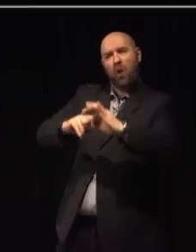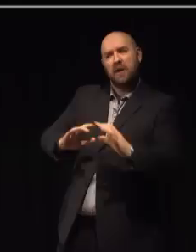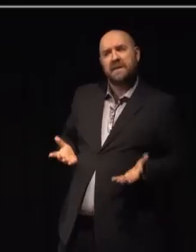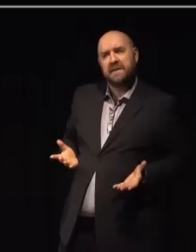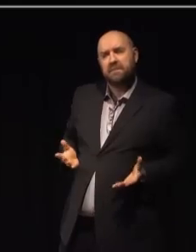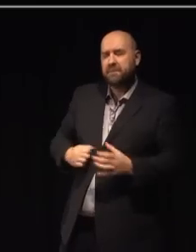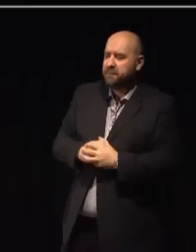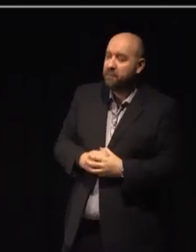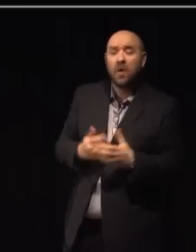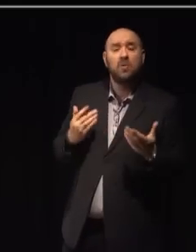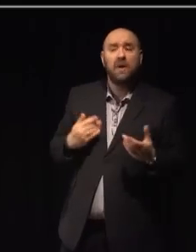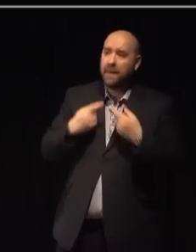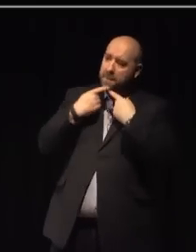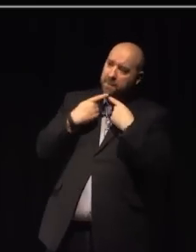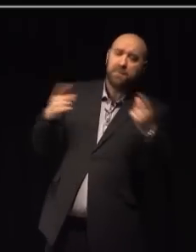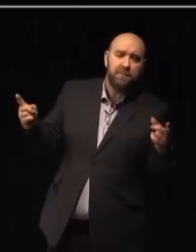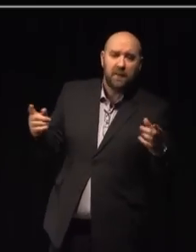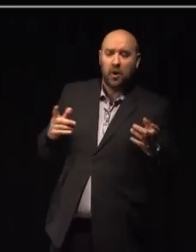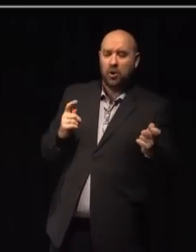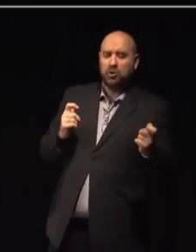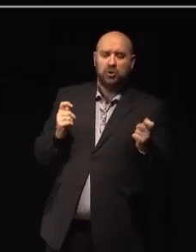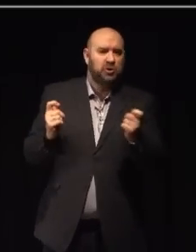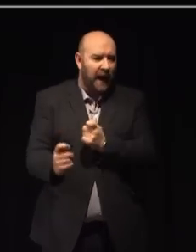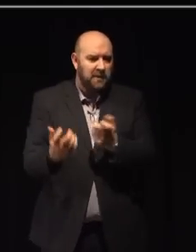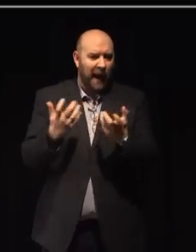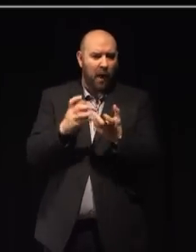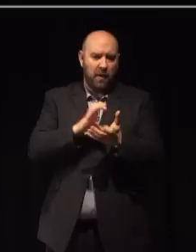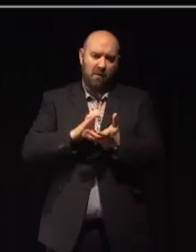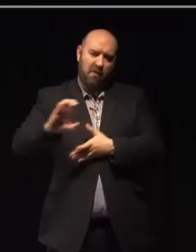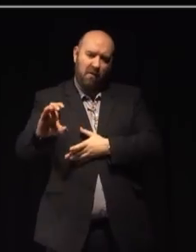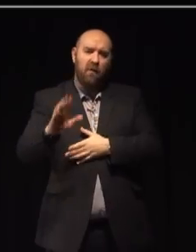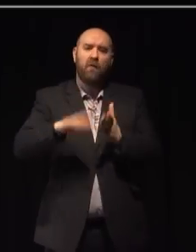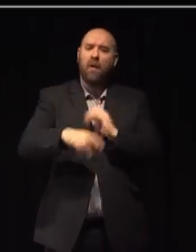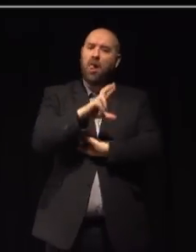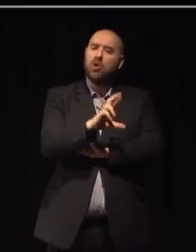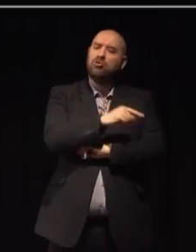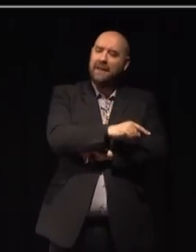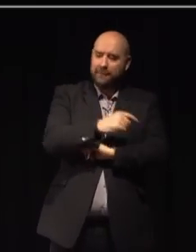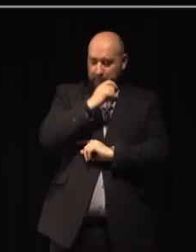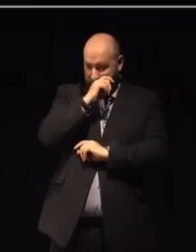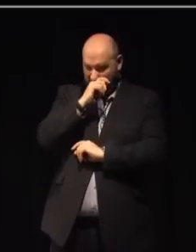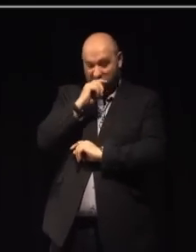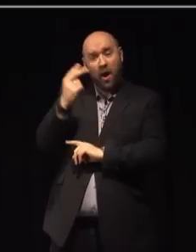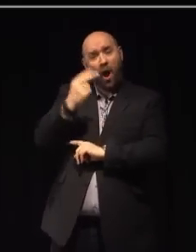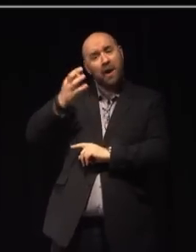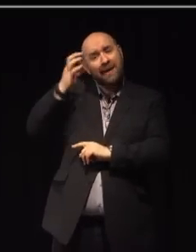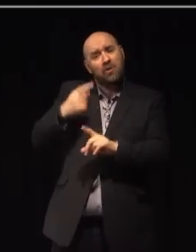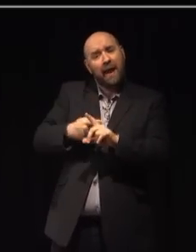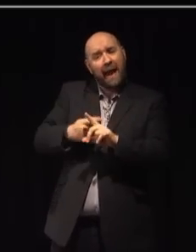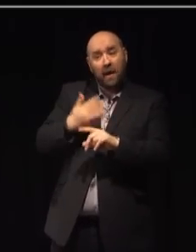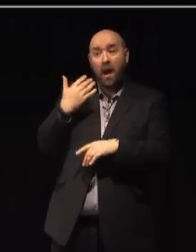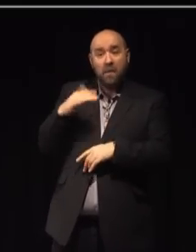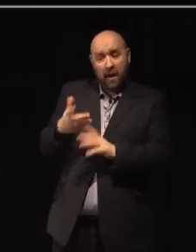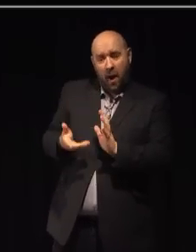Today, I'm announcing a significant shift in how we invest our lottery income. Arts Council England has already increased its